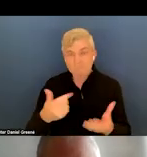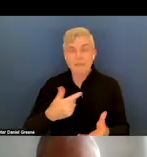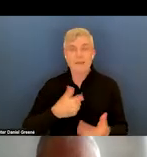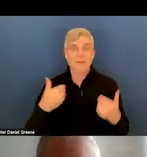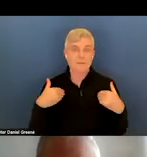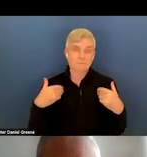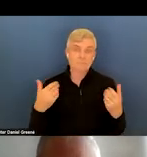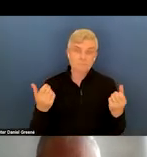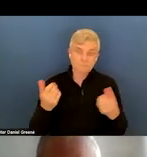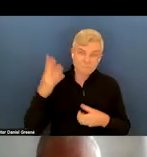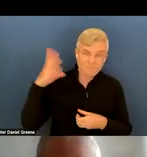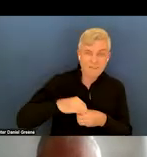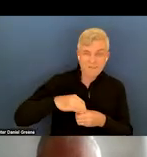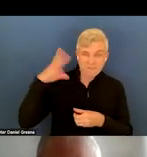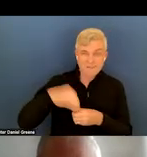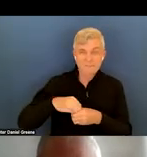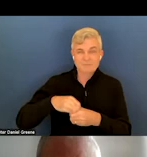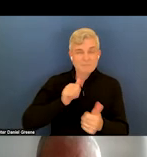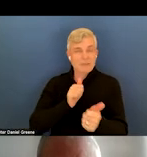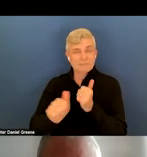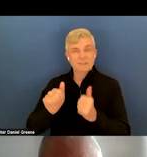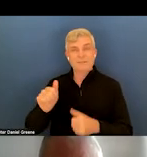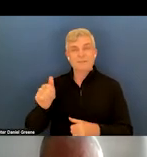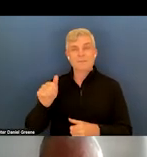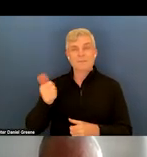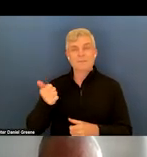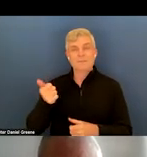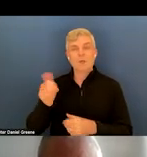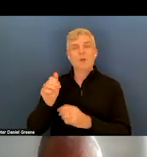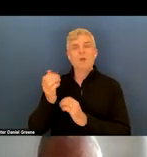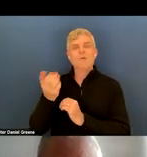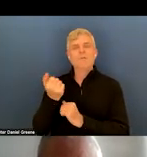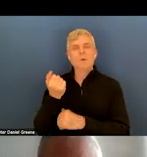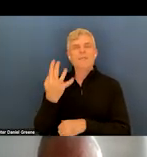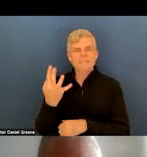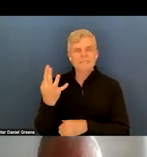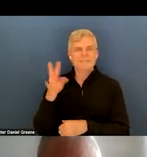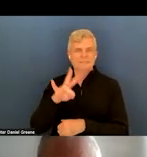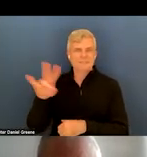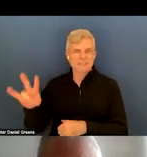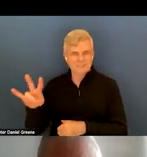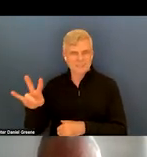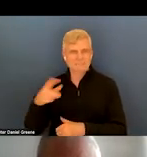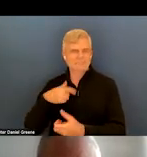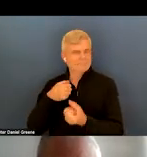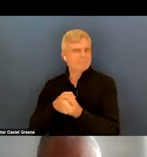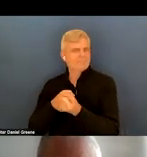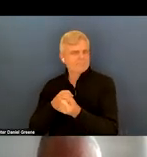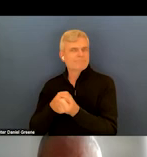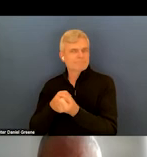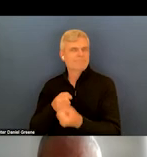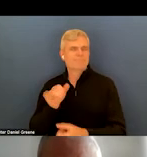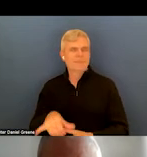a bit involvement with the passage of 1477. I ardently support it. I believe